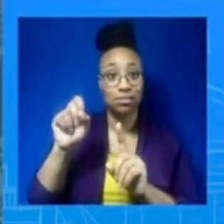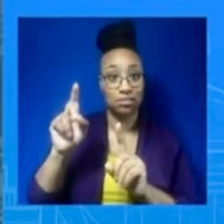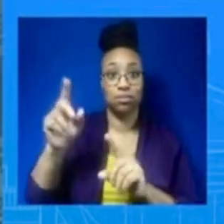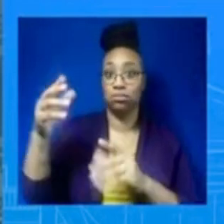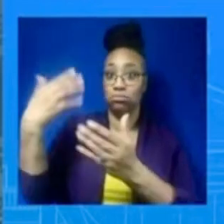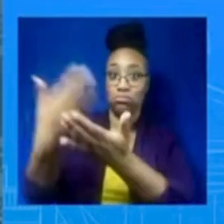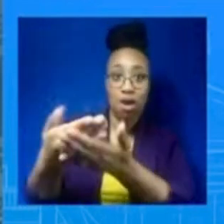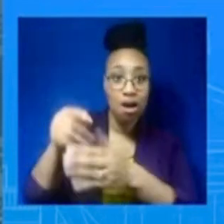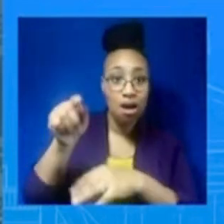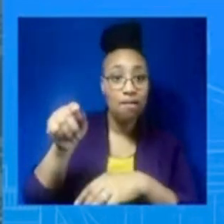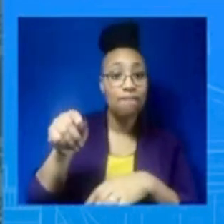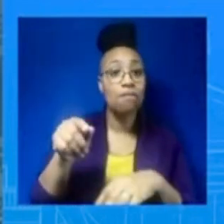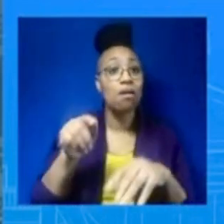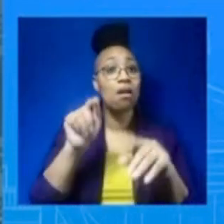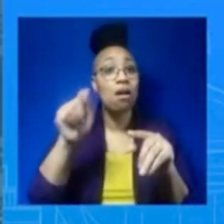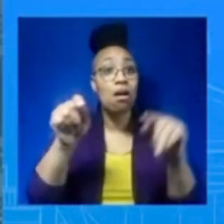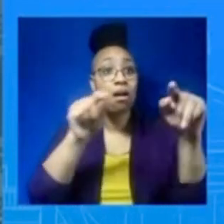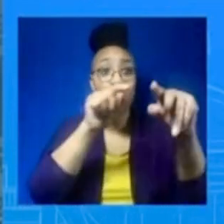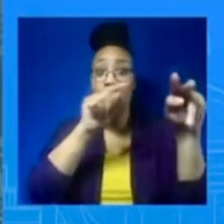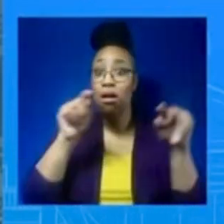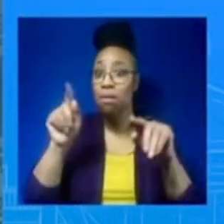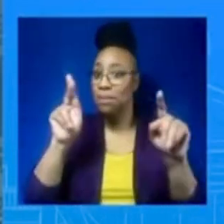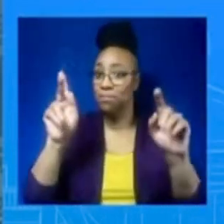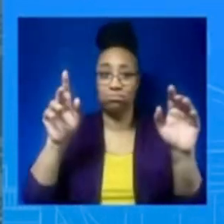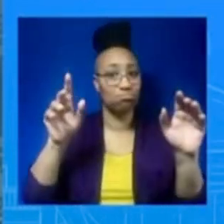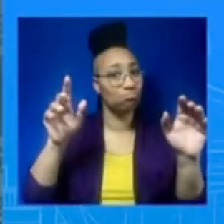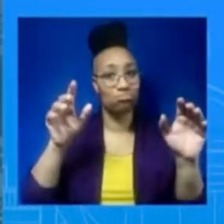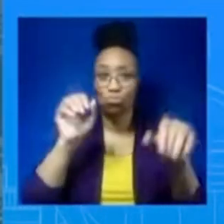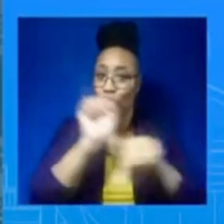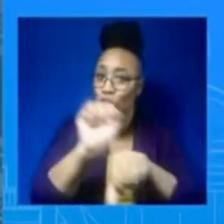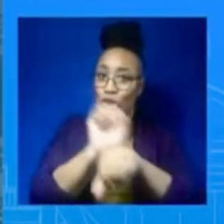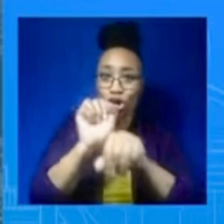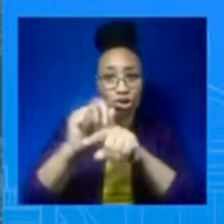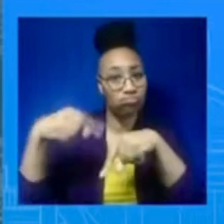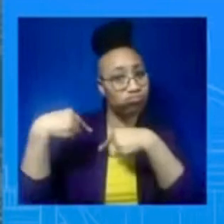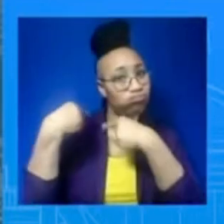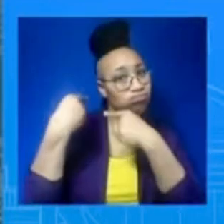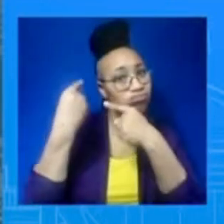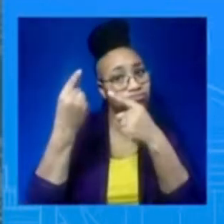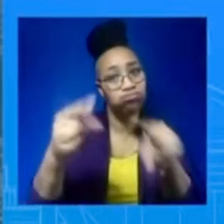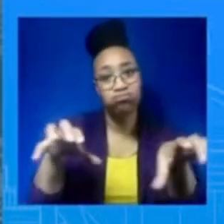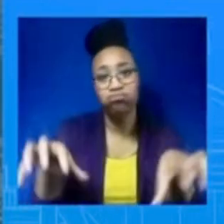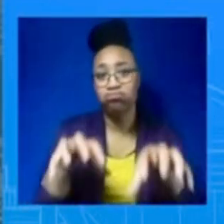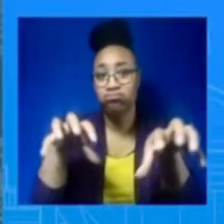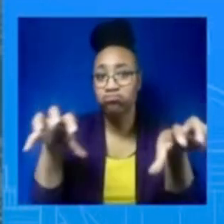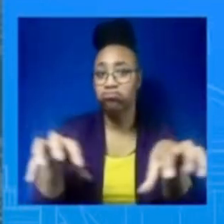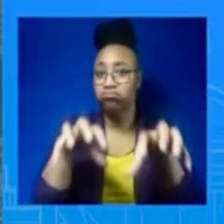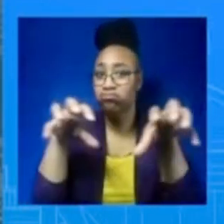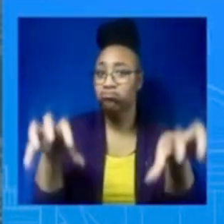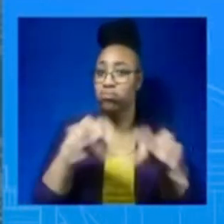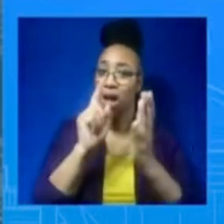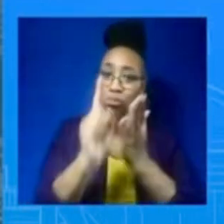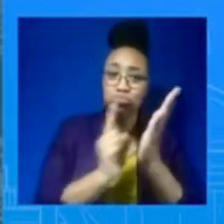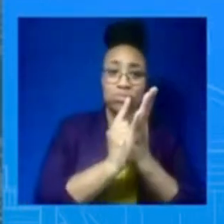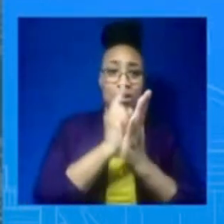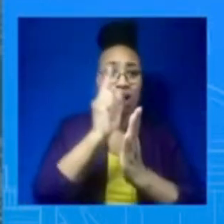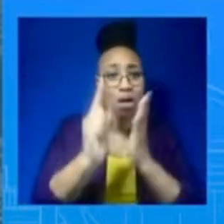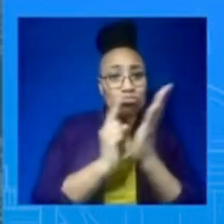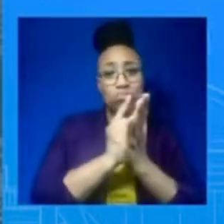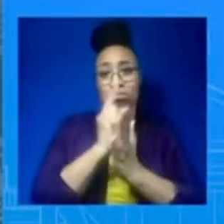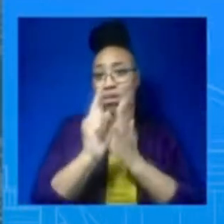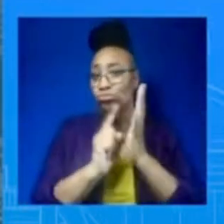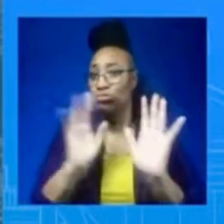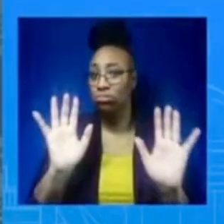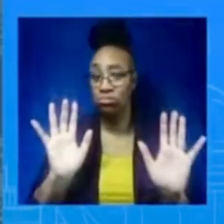We've been on the ground again since February 4th, hours after the derailment happened. And we are committed. We are